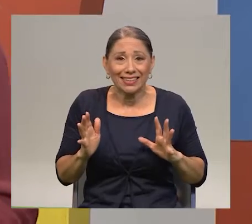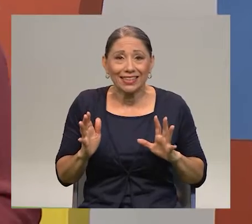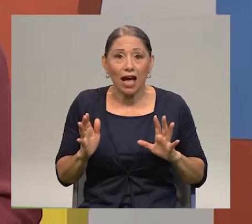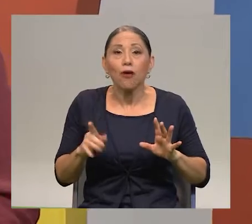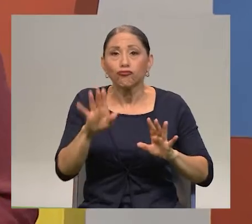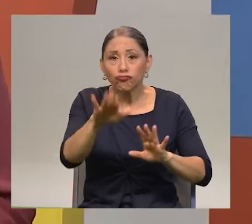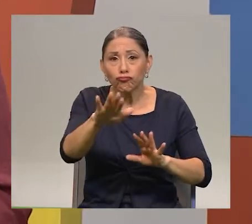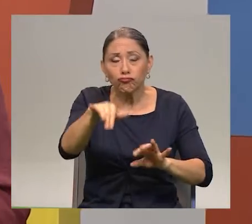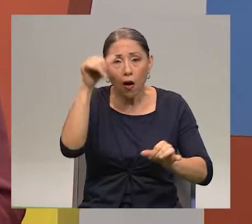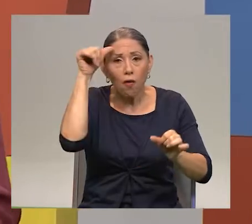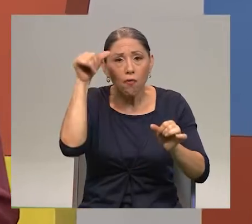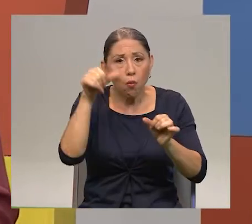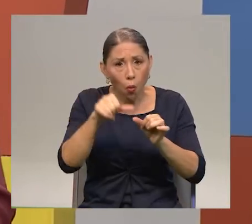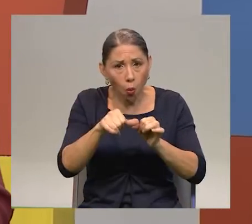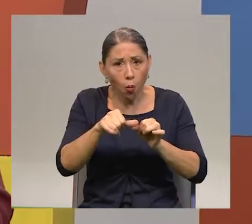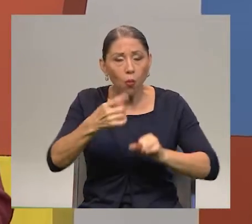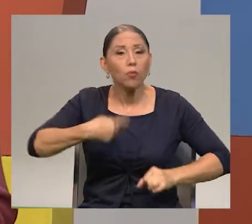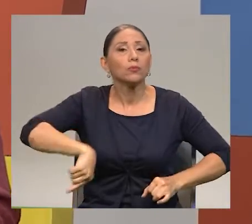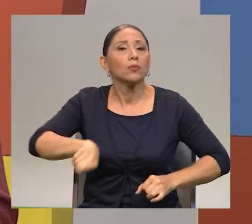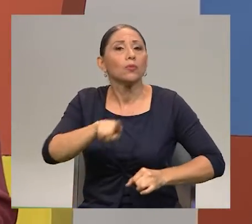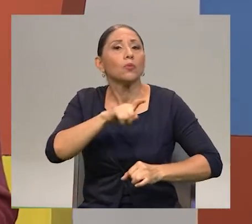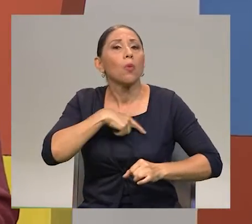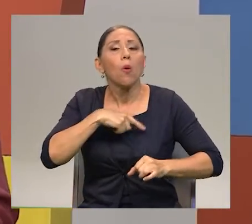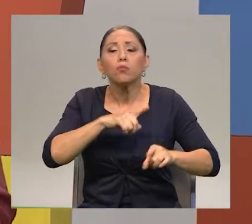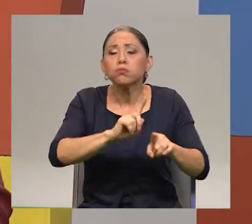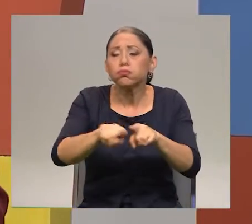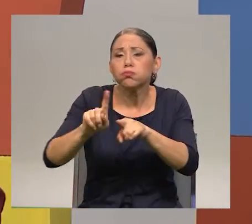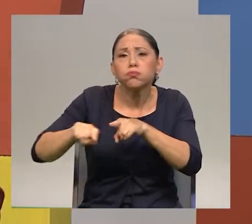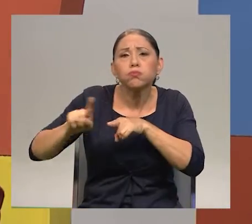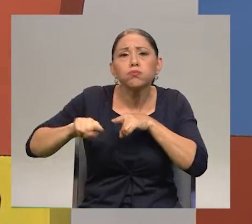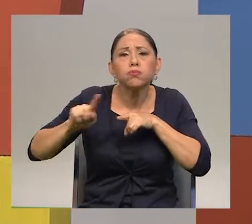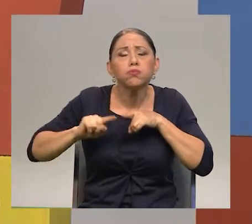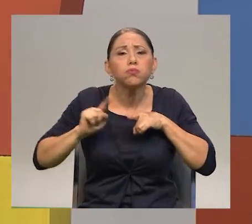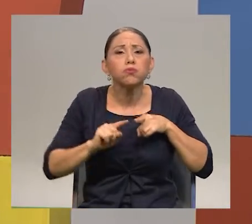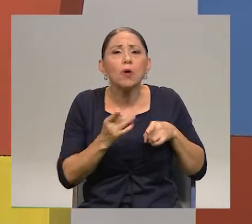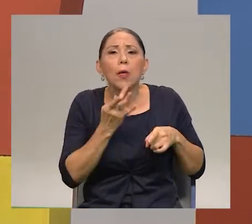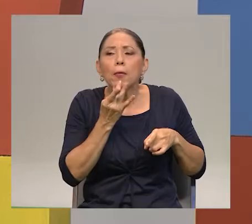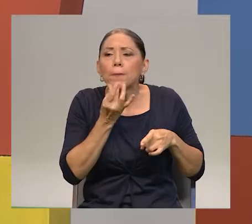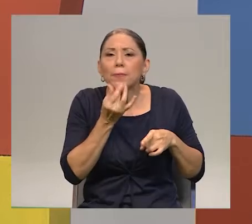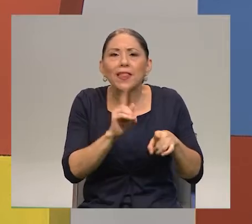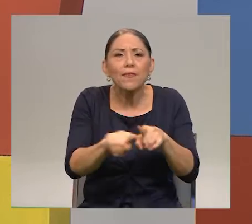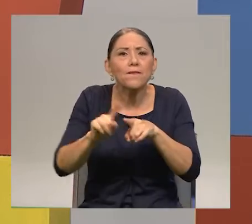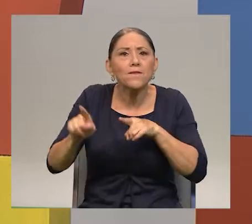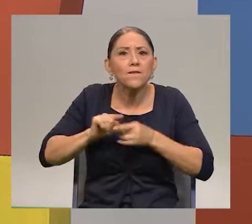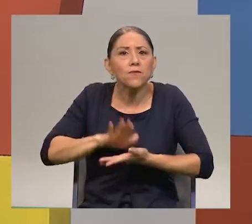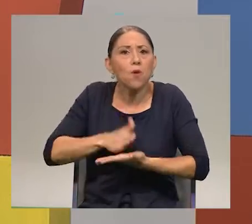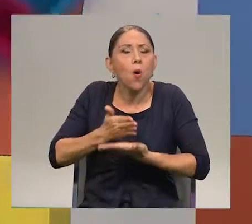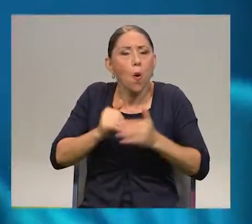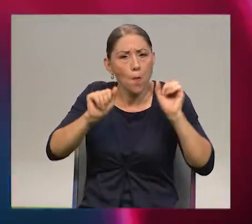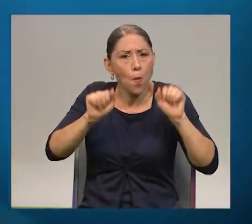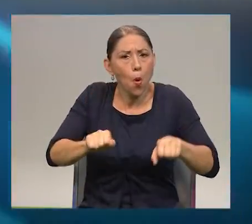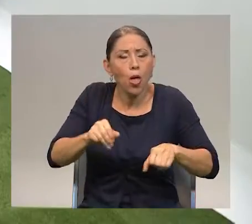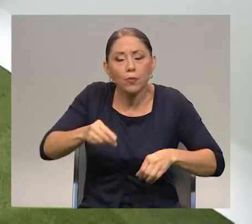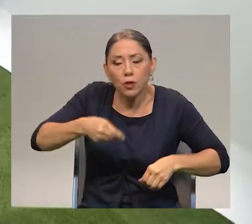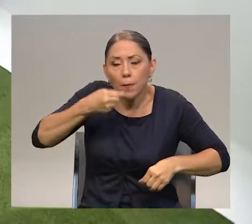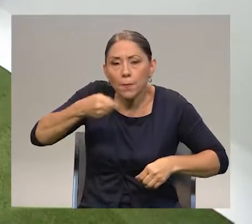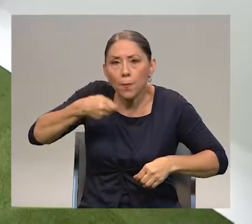So, remember, we have a variety of flavors in a wet kitchen that we can taste.